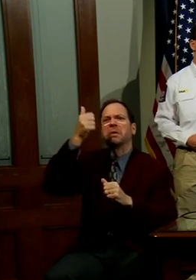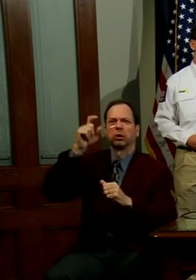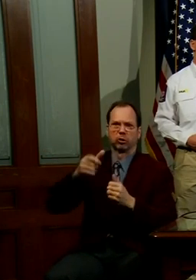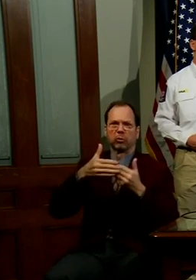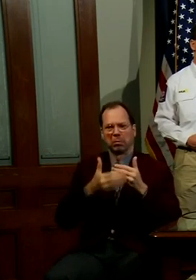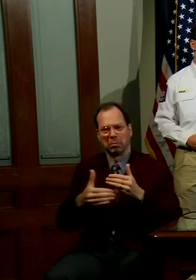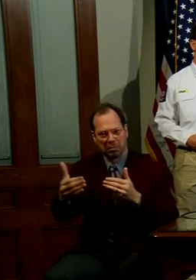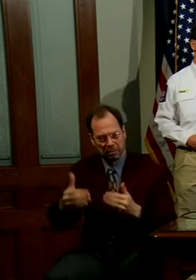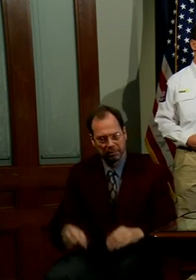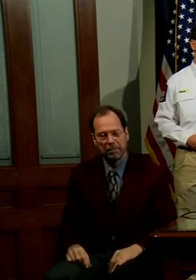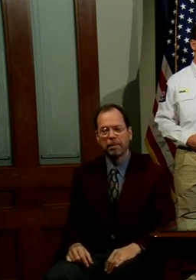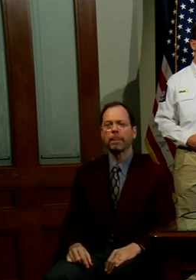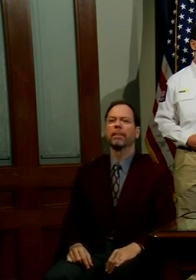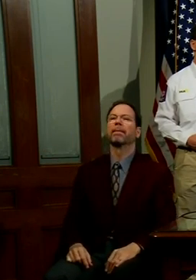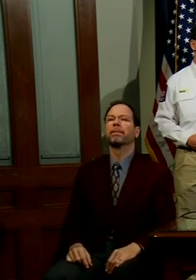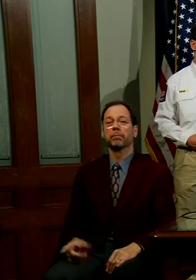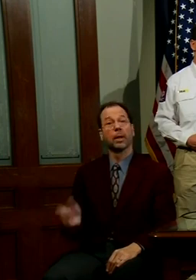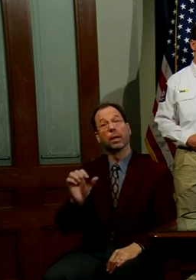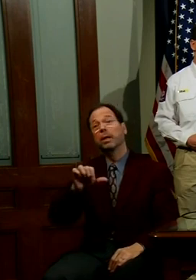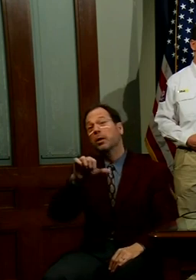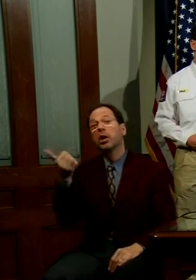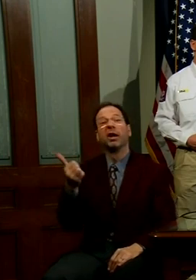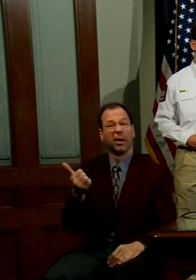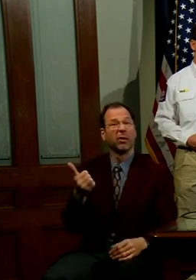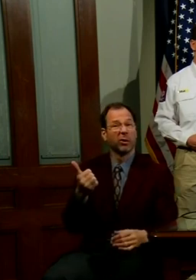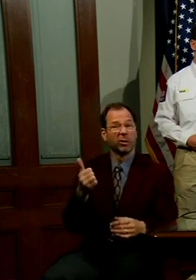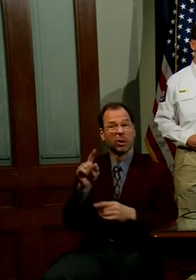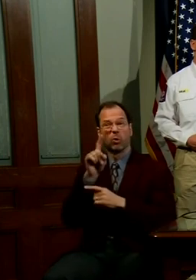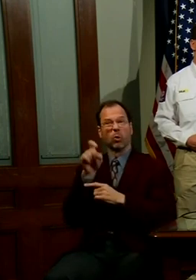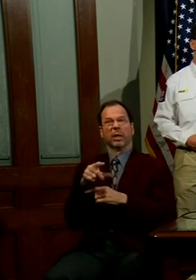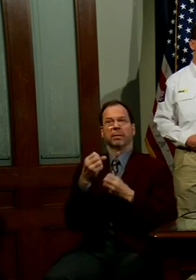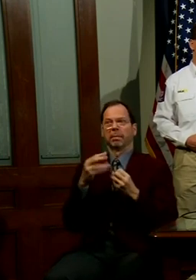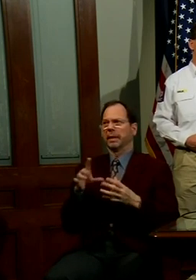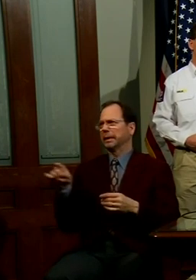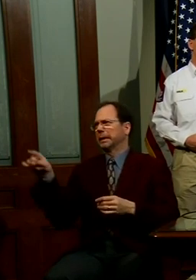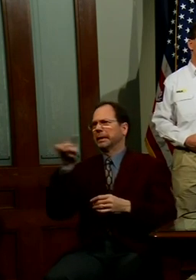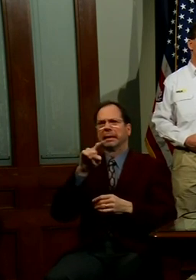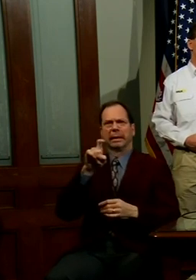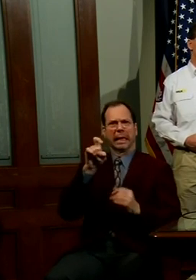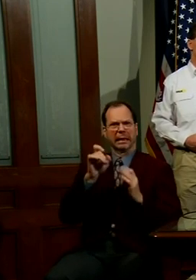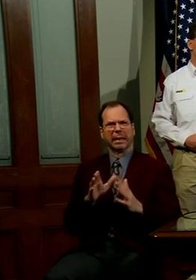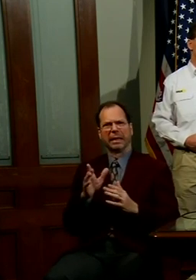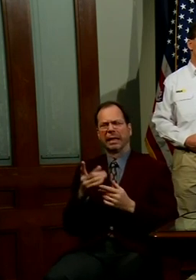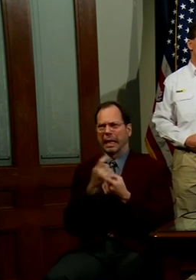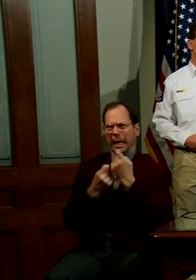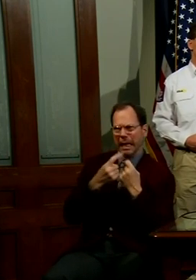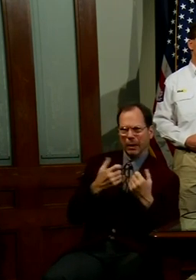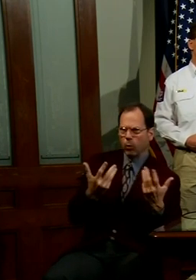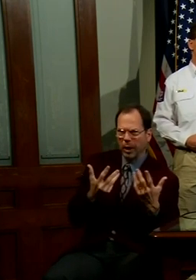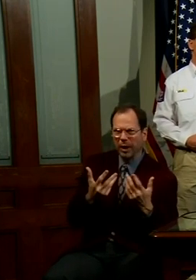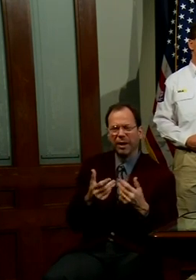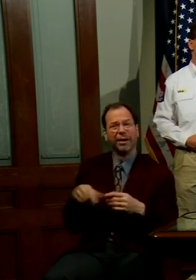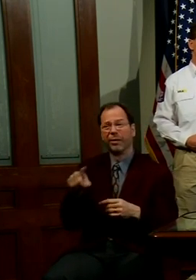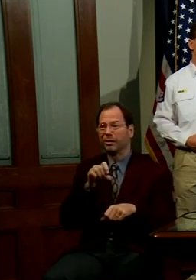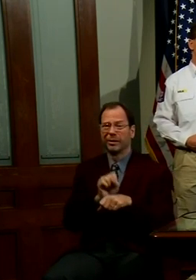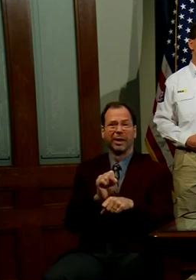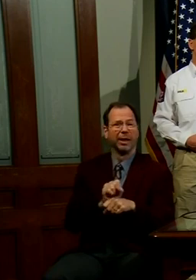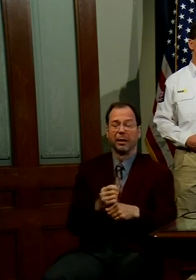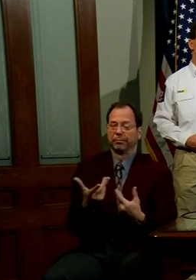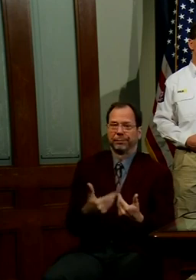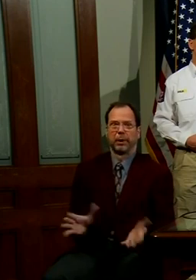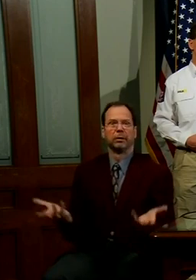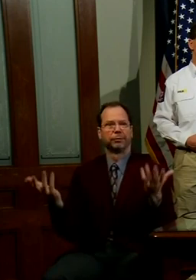Another issue that is asked about by so many Texans. So many Texans have lost jobs